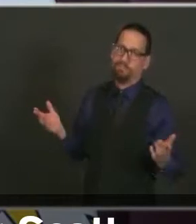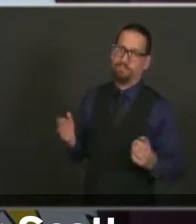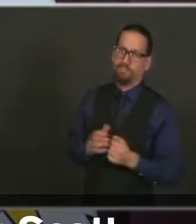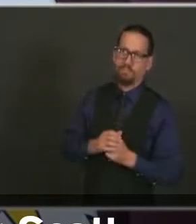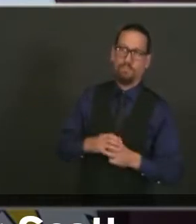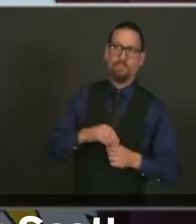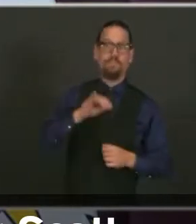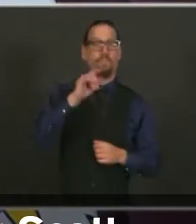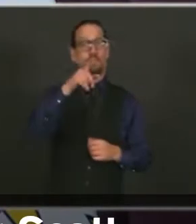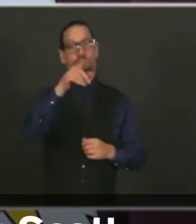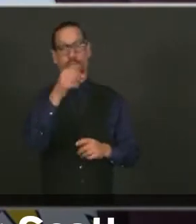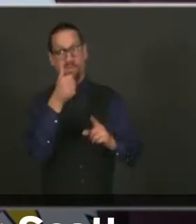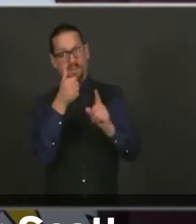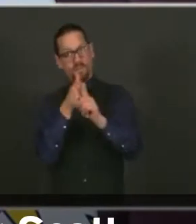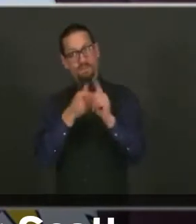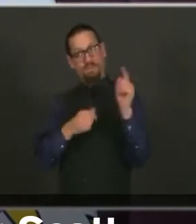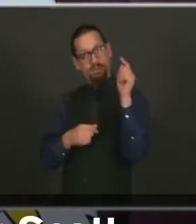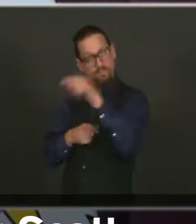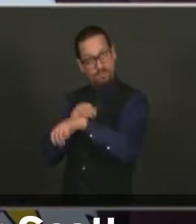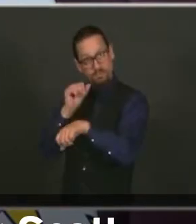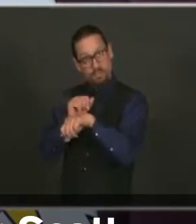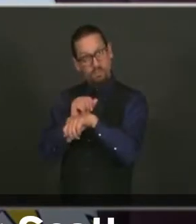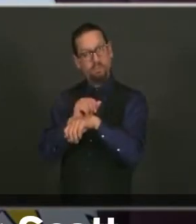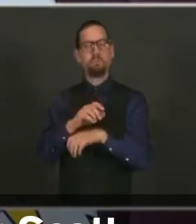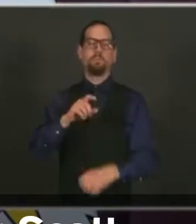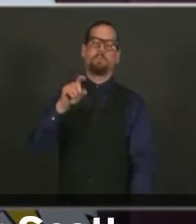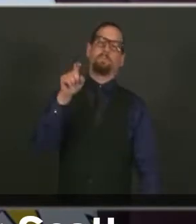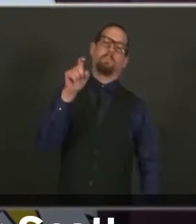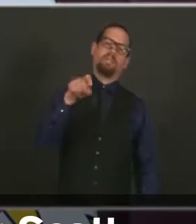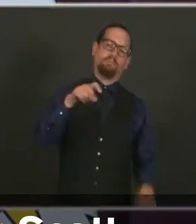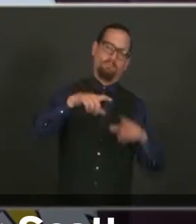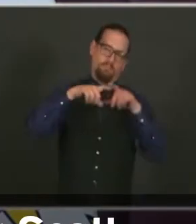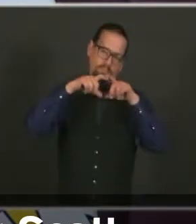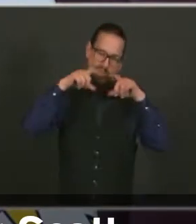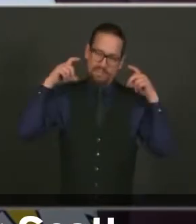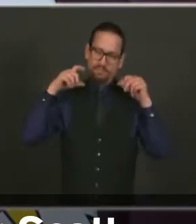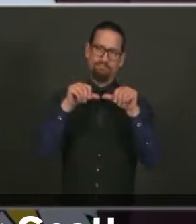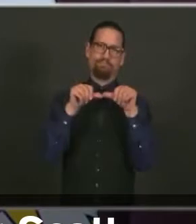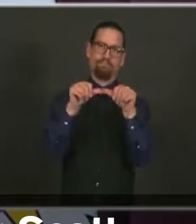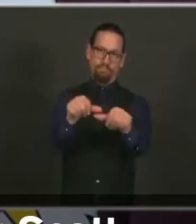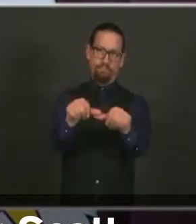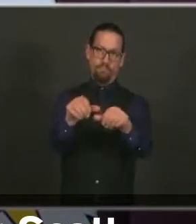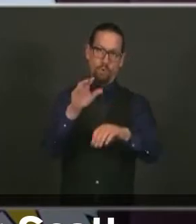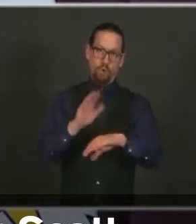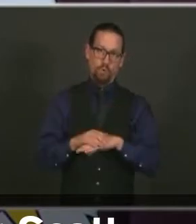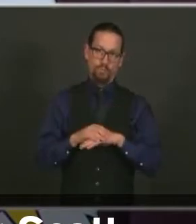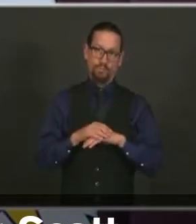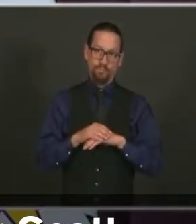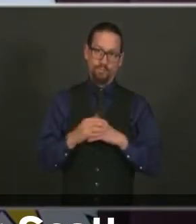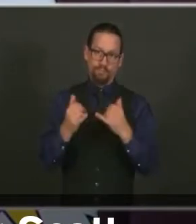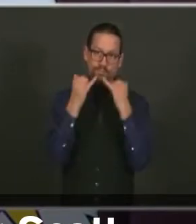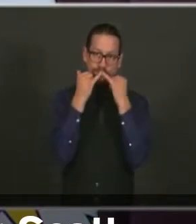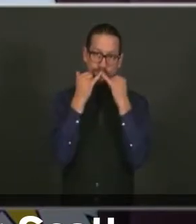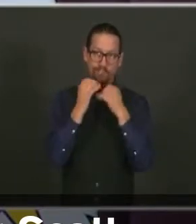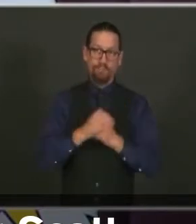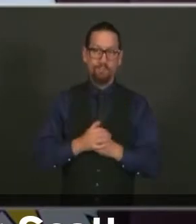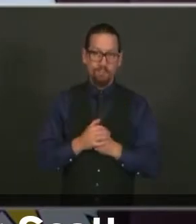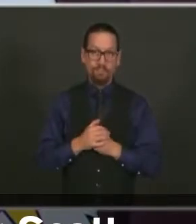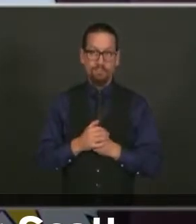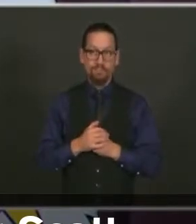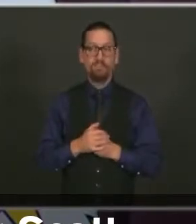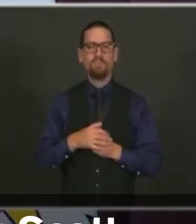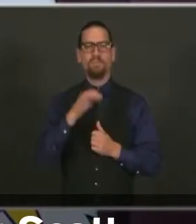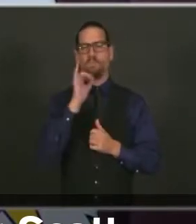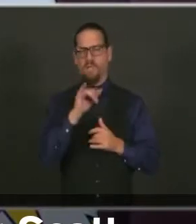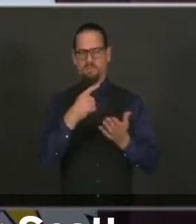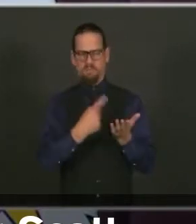The final point I'll finish with is to touch on the drug overdose crisis. Sadly, the drug